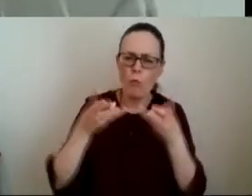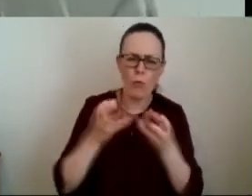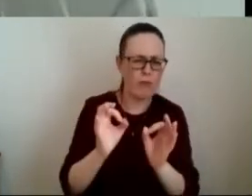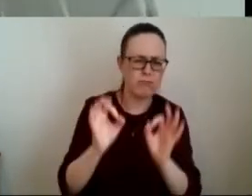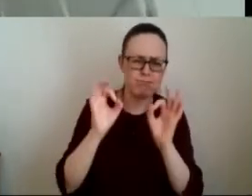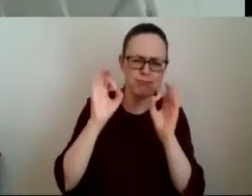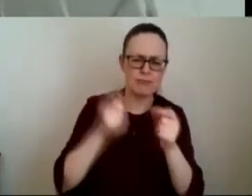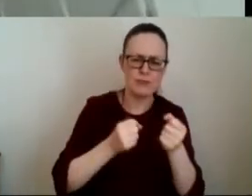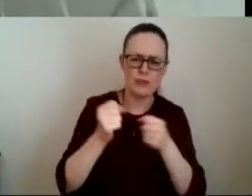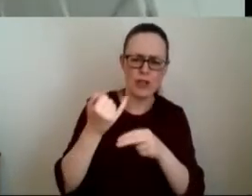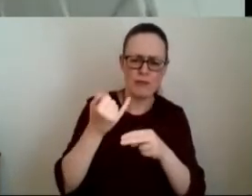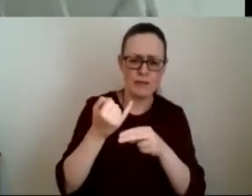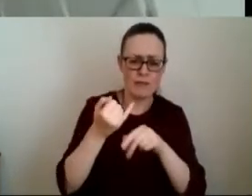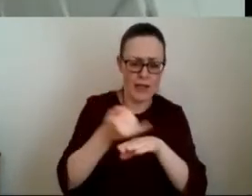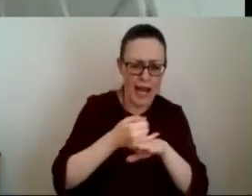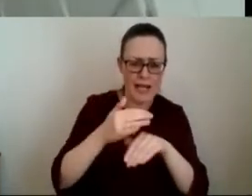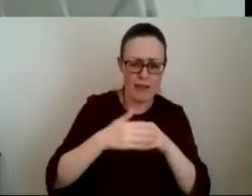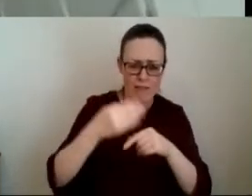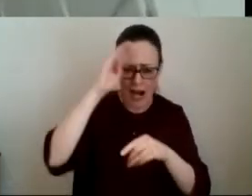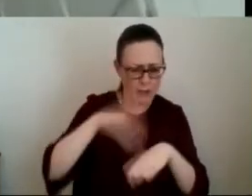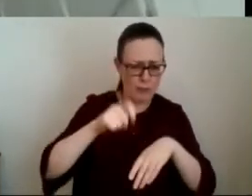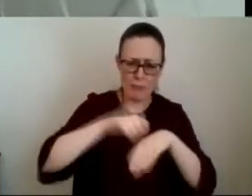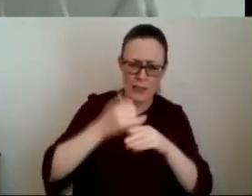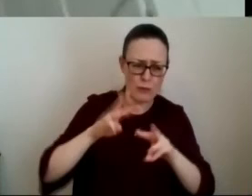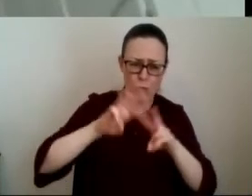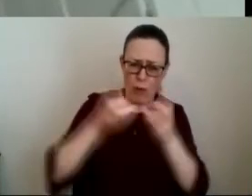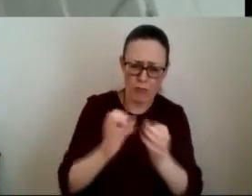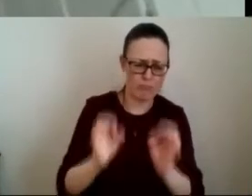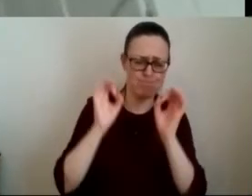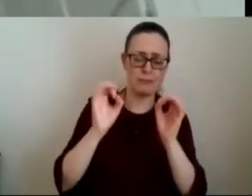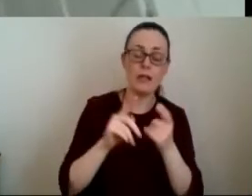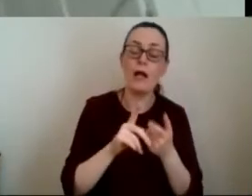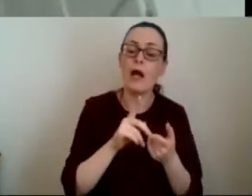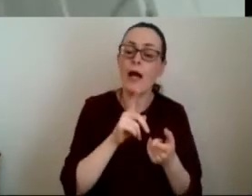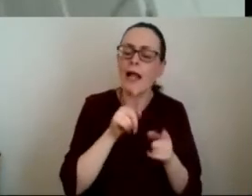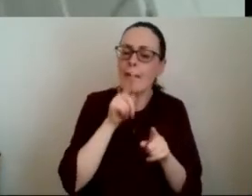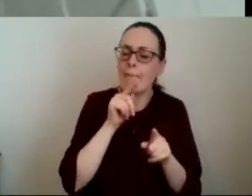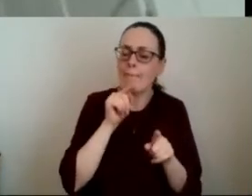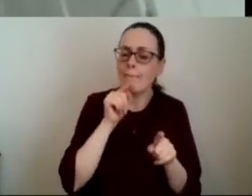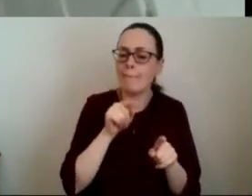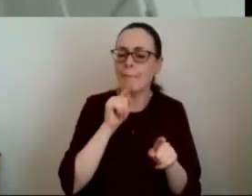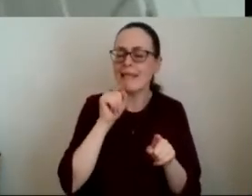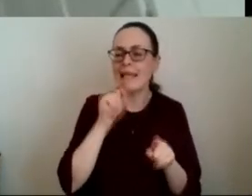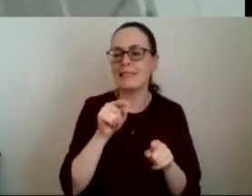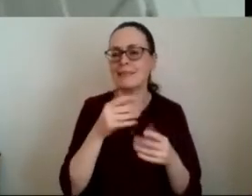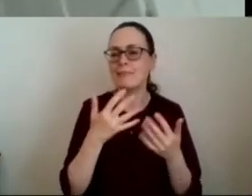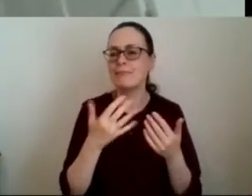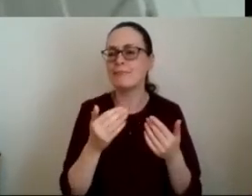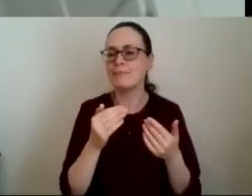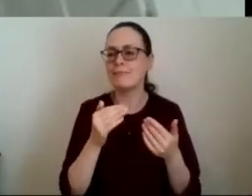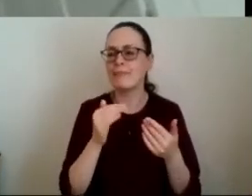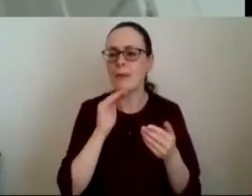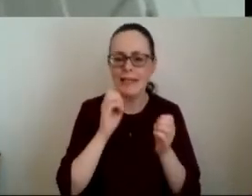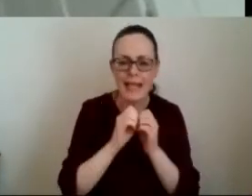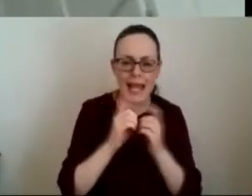for the island of ireland and and and that really gets everyone sort of into uh contributing